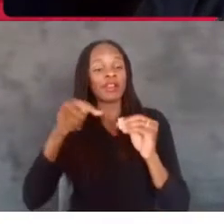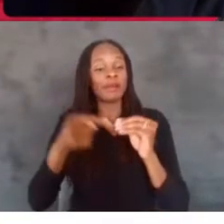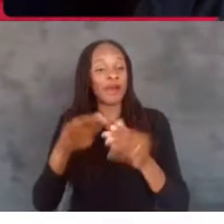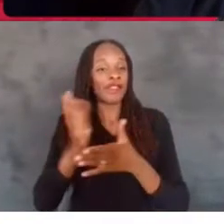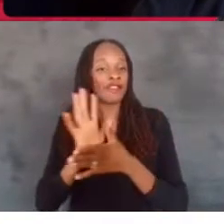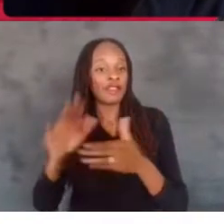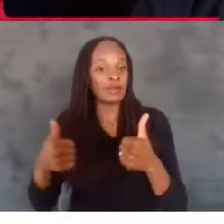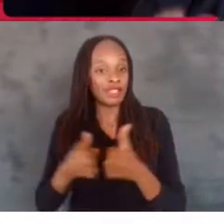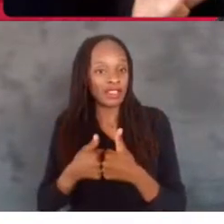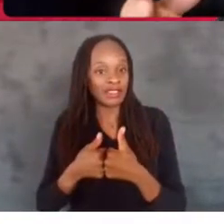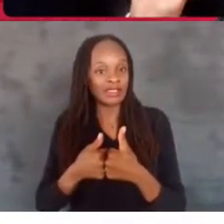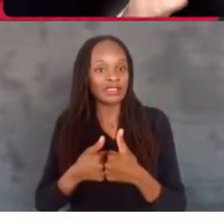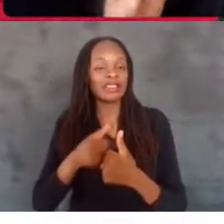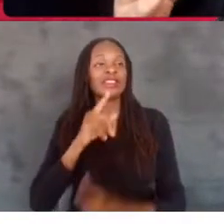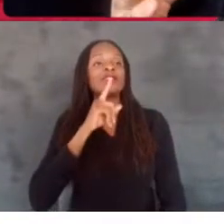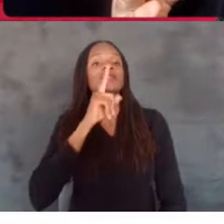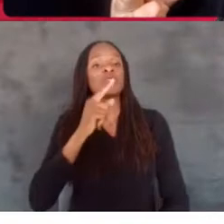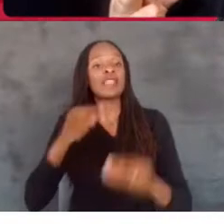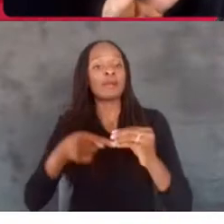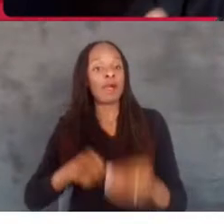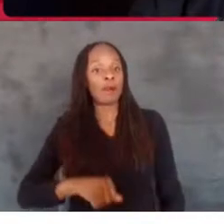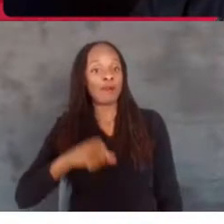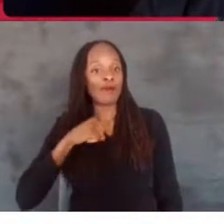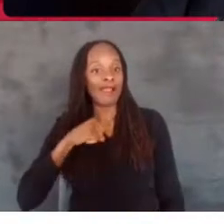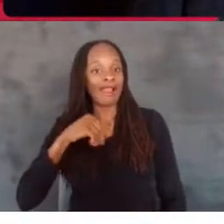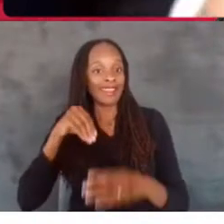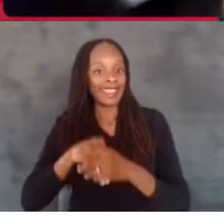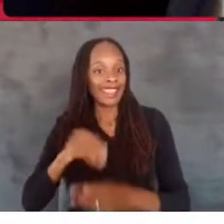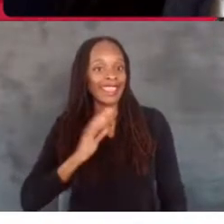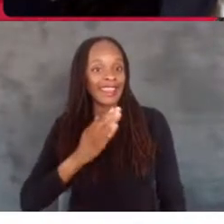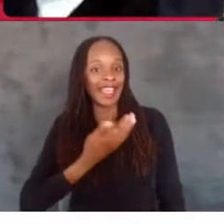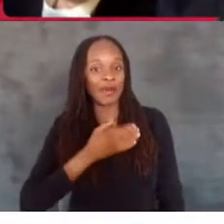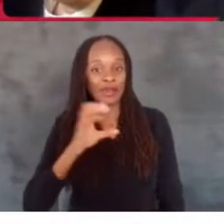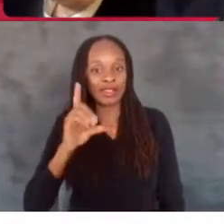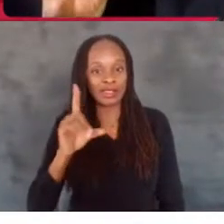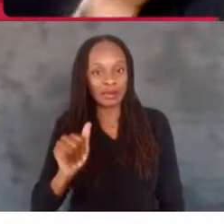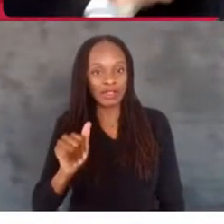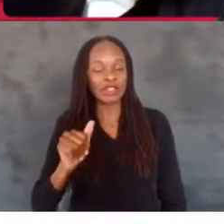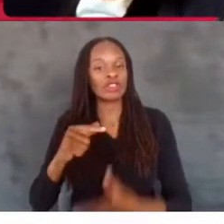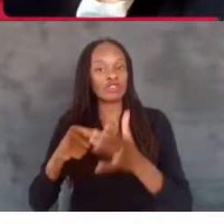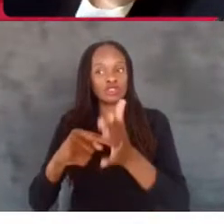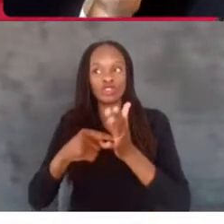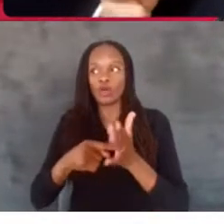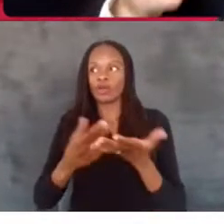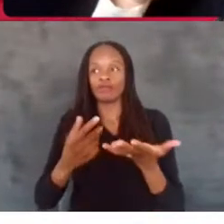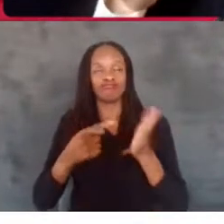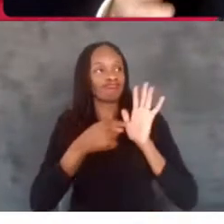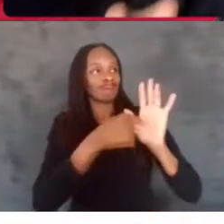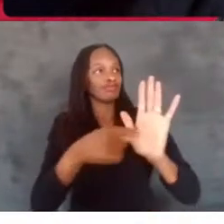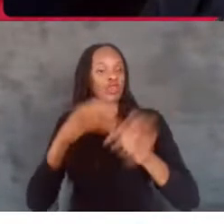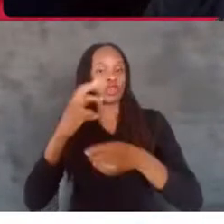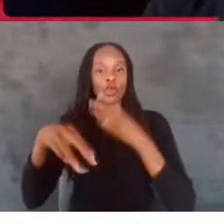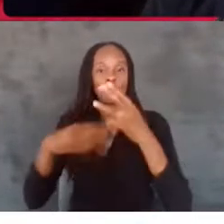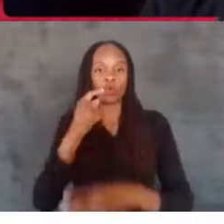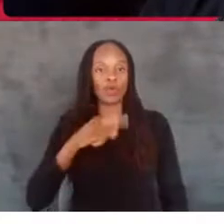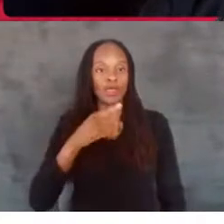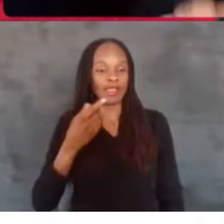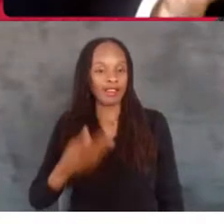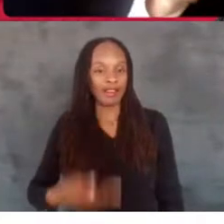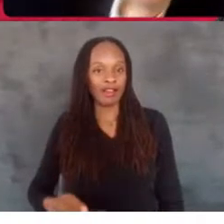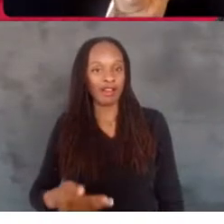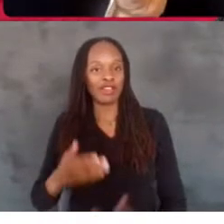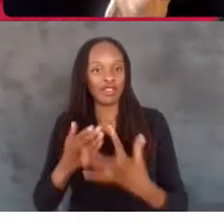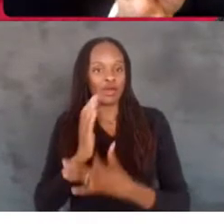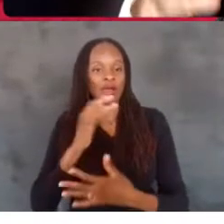is it's really about pride in our disabilities. And it's about showing who we are to the world through our art. Now, can